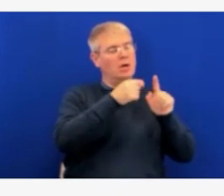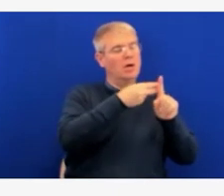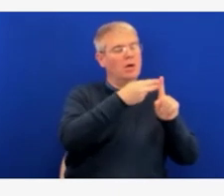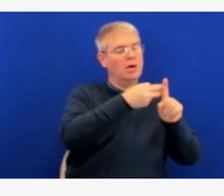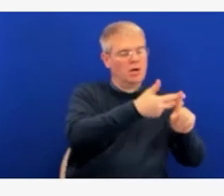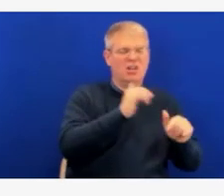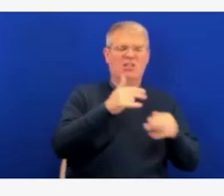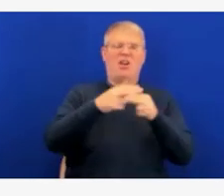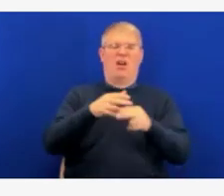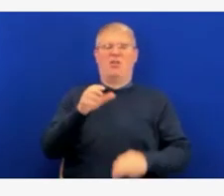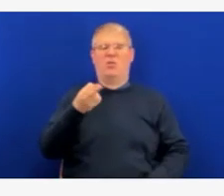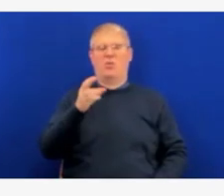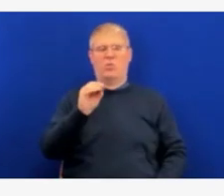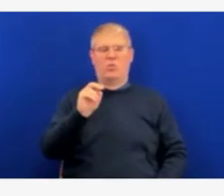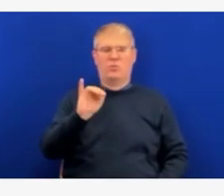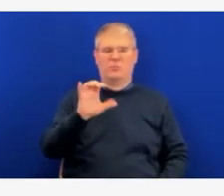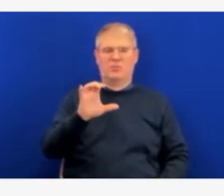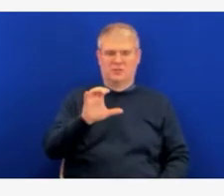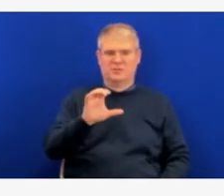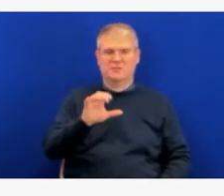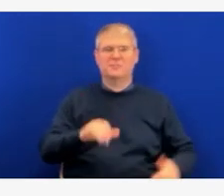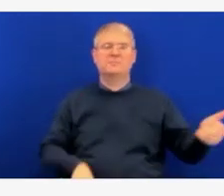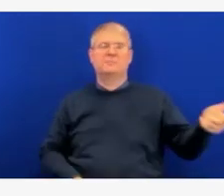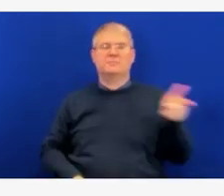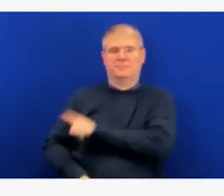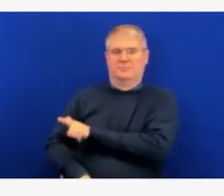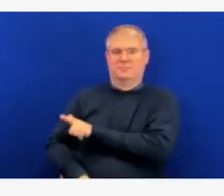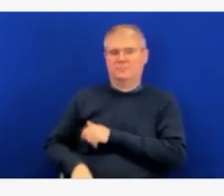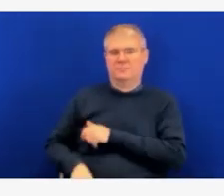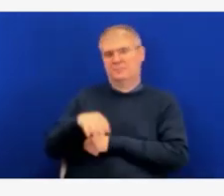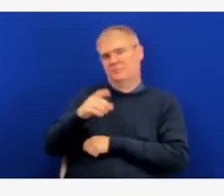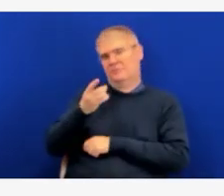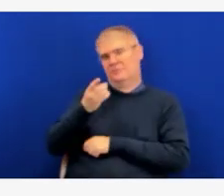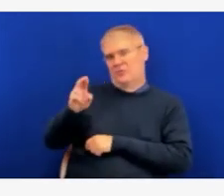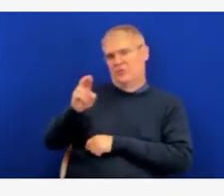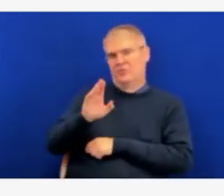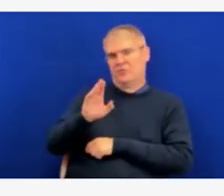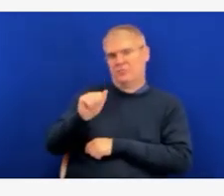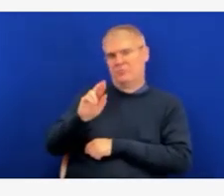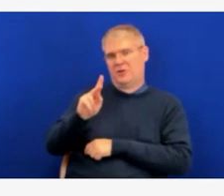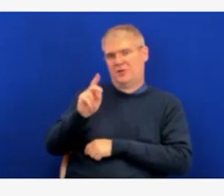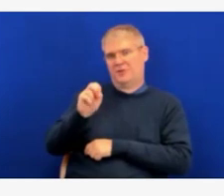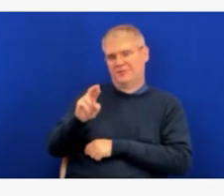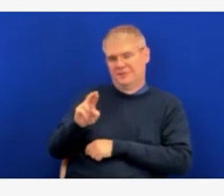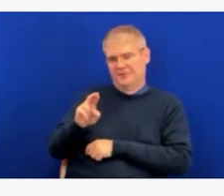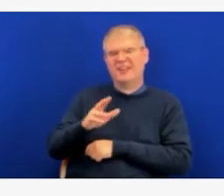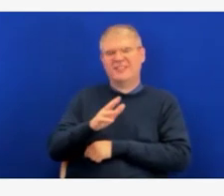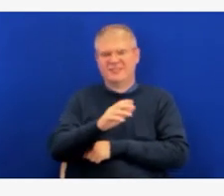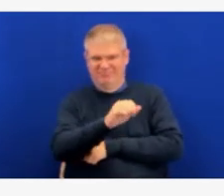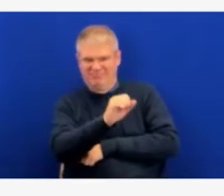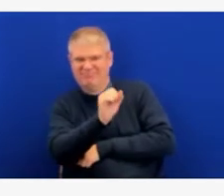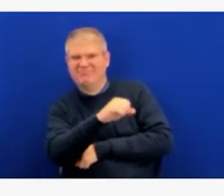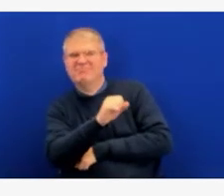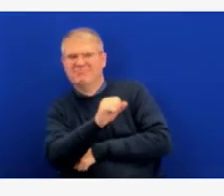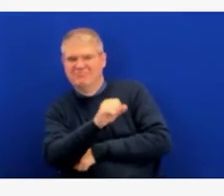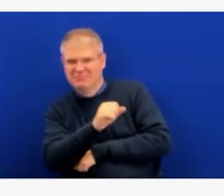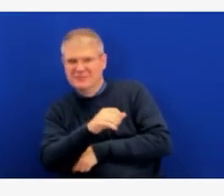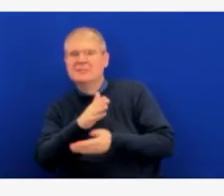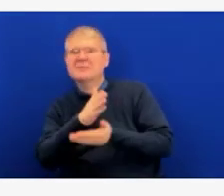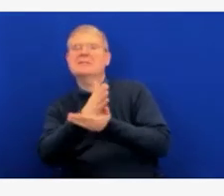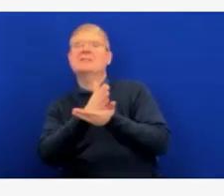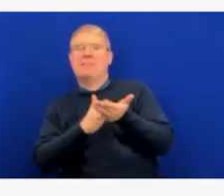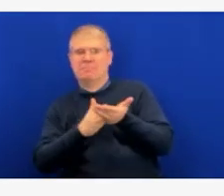mean, there's situations where we suspect possible long COVID in patients that didn't have a